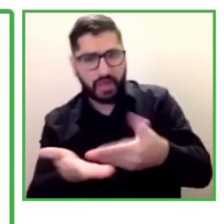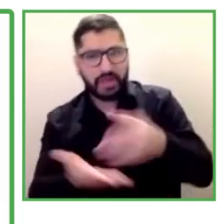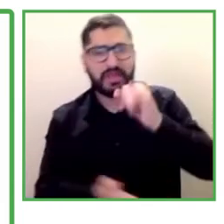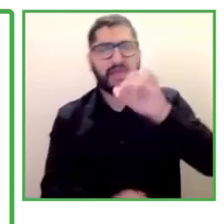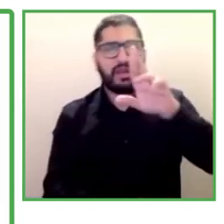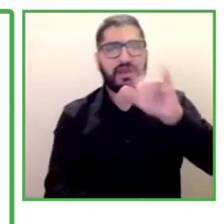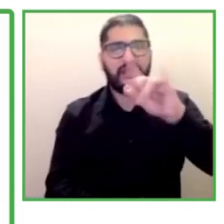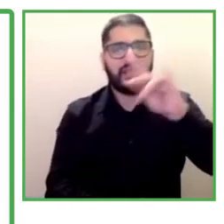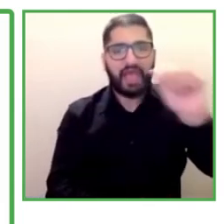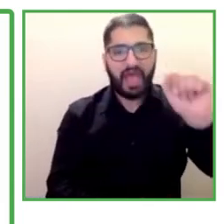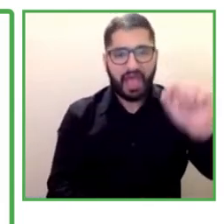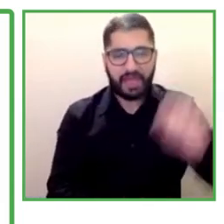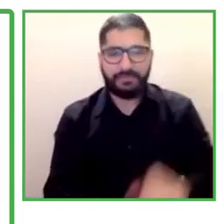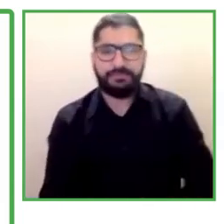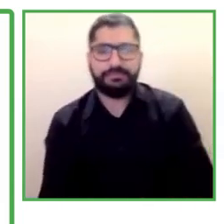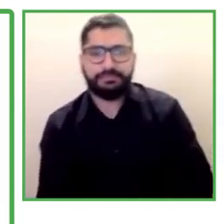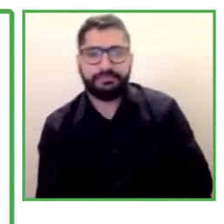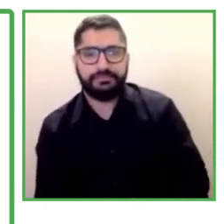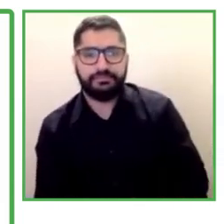Ingrid.